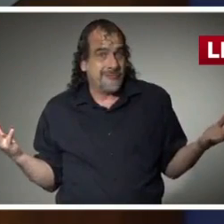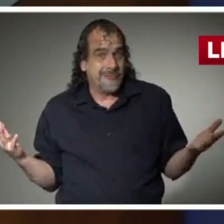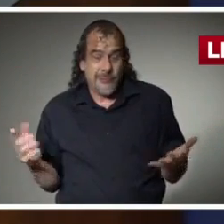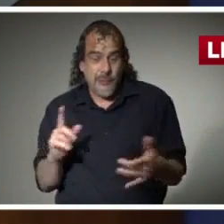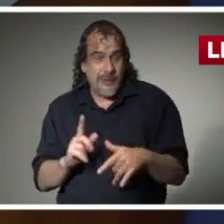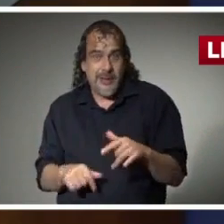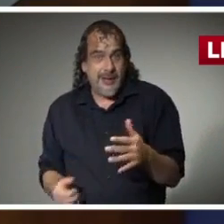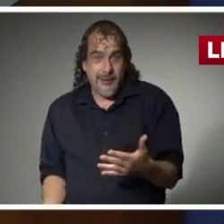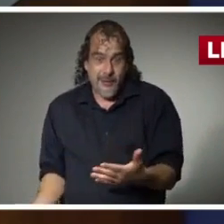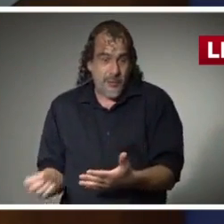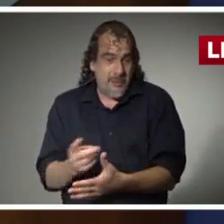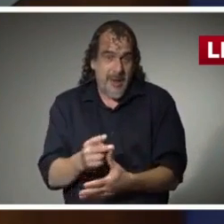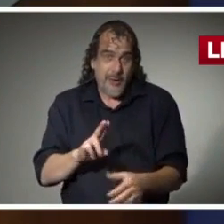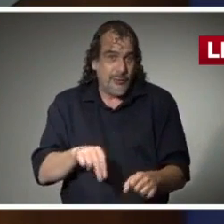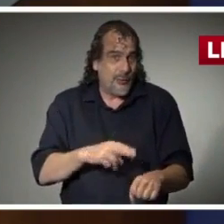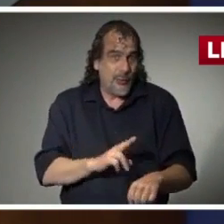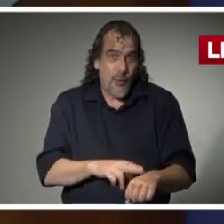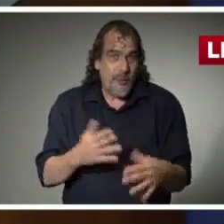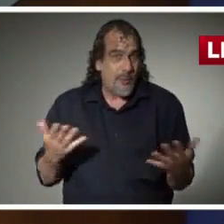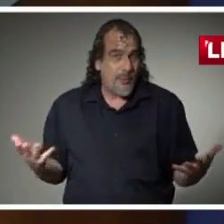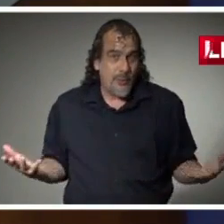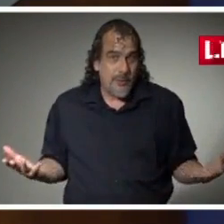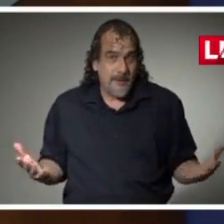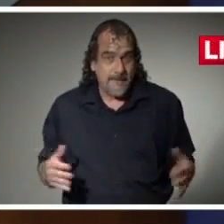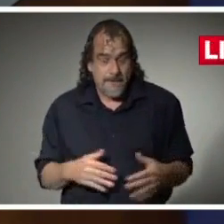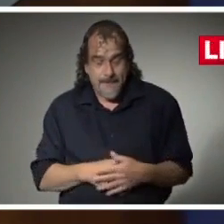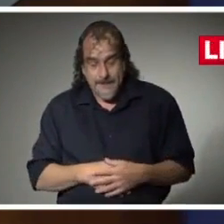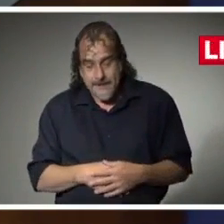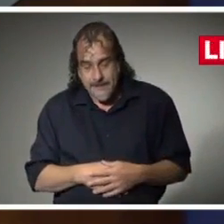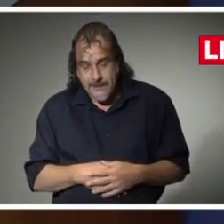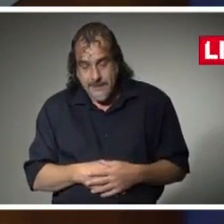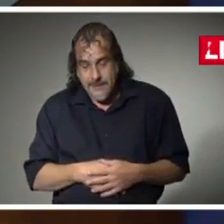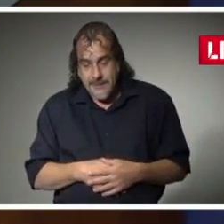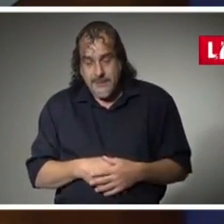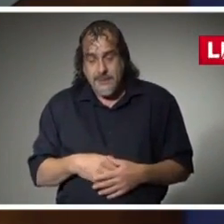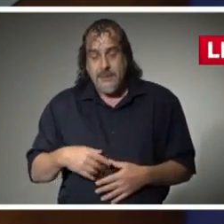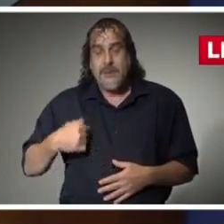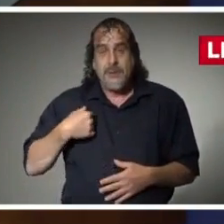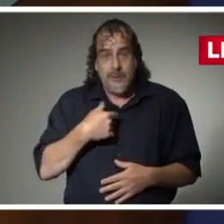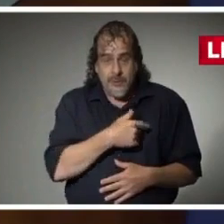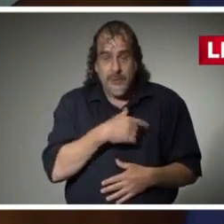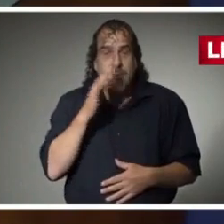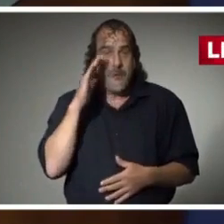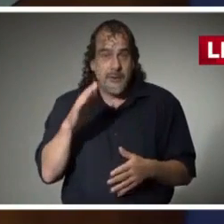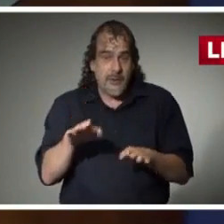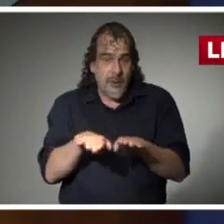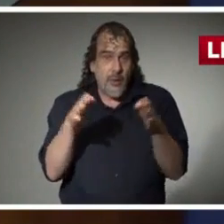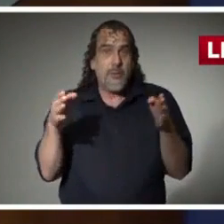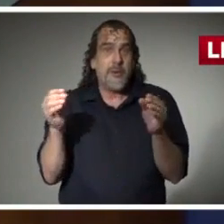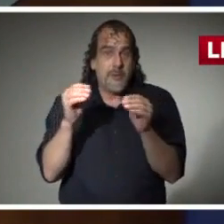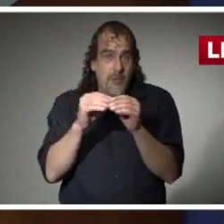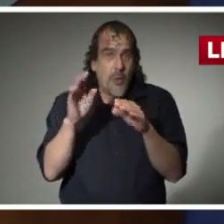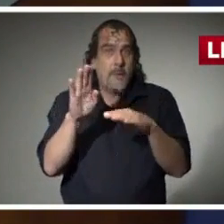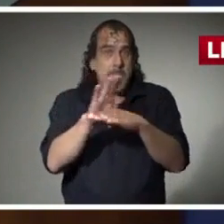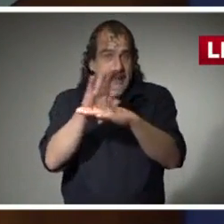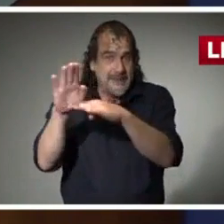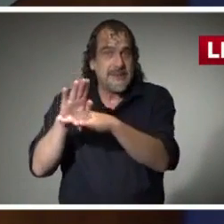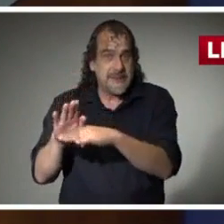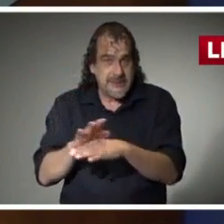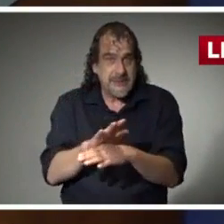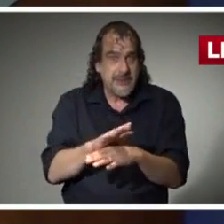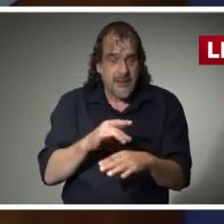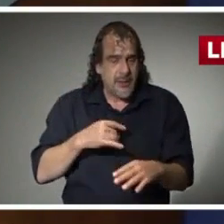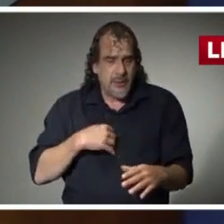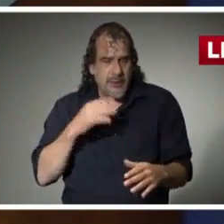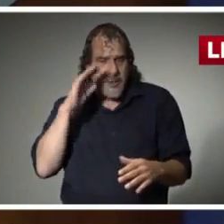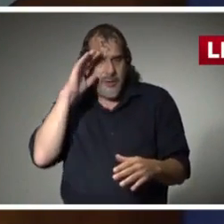back to a full normalcy. We are going to reopen more of our economy because we know we